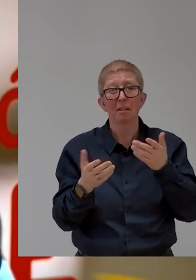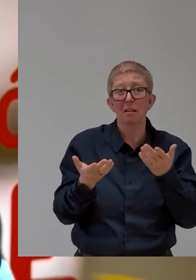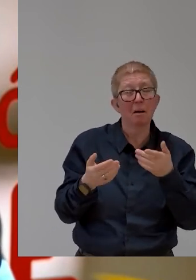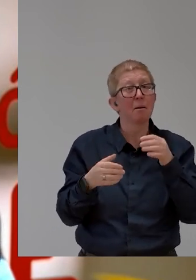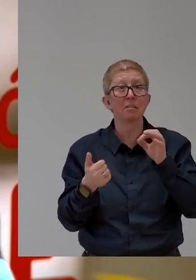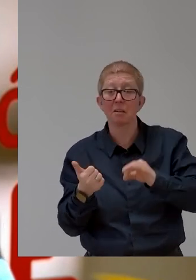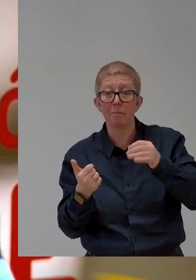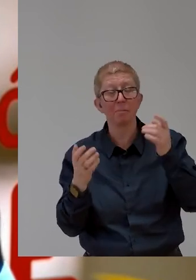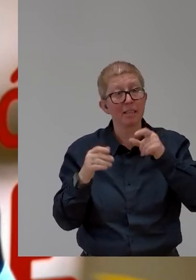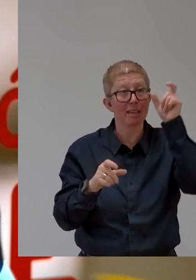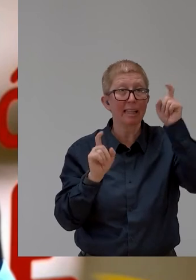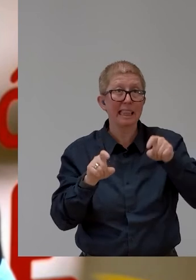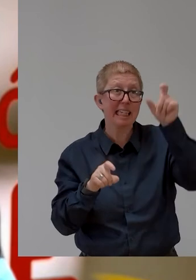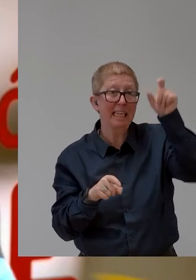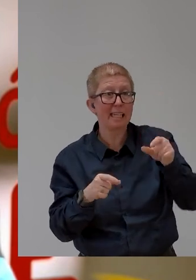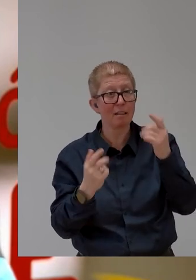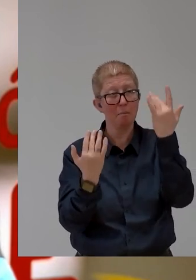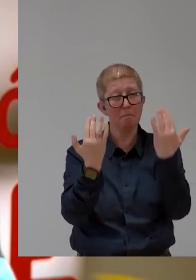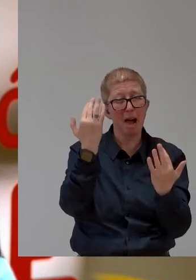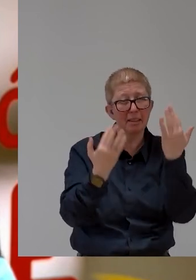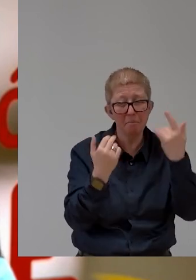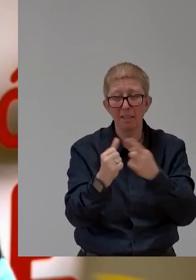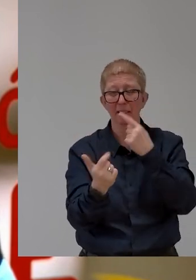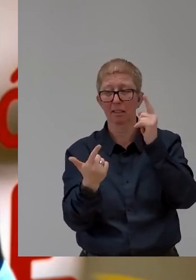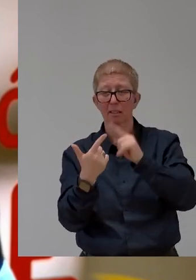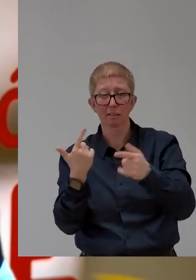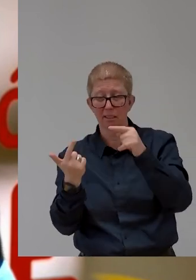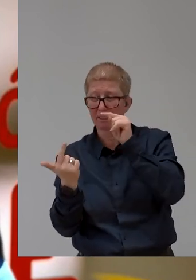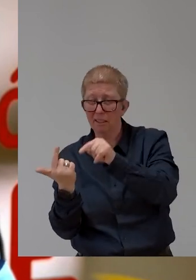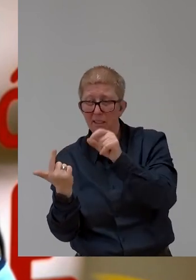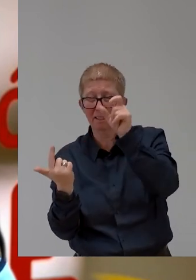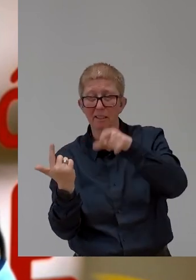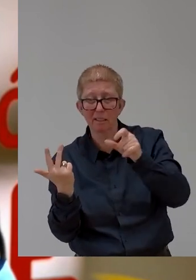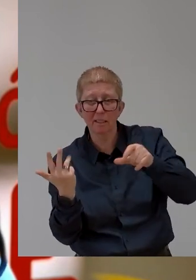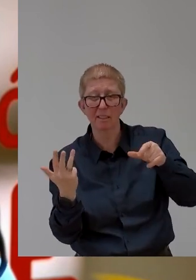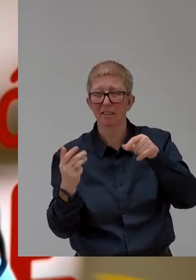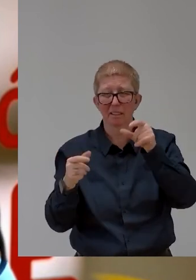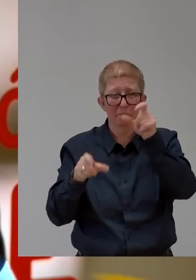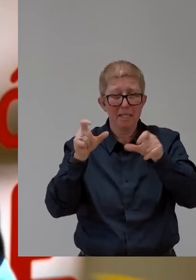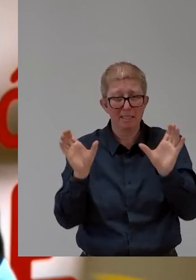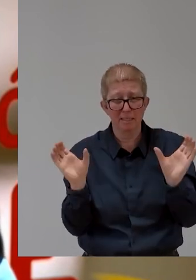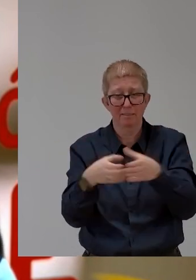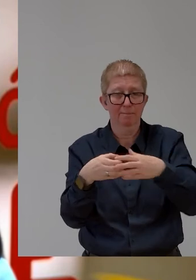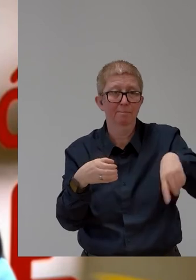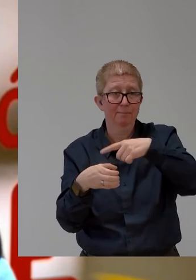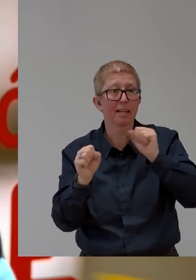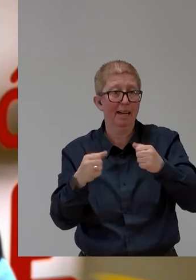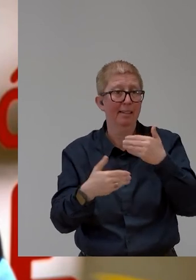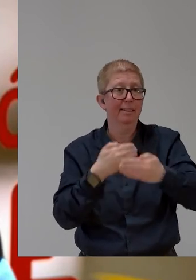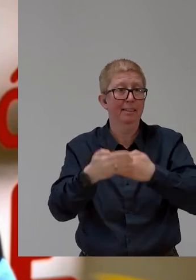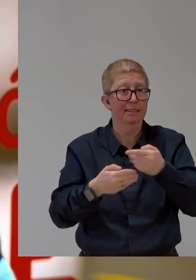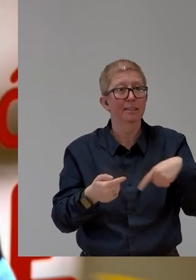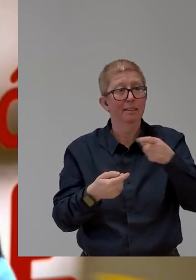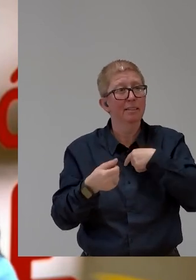course, you have to listen to the people you are going to work with in order to create something that is going